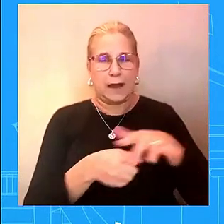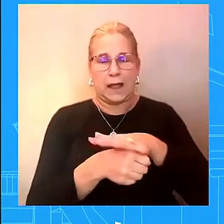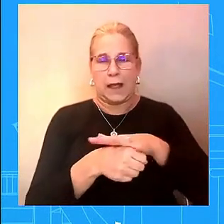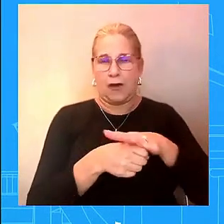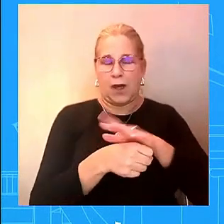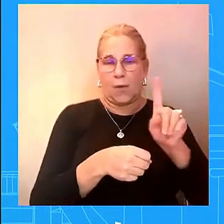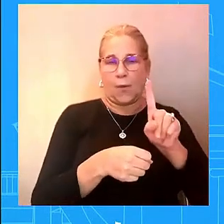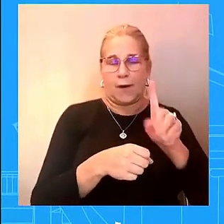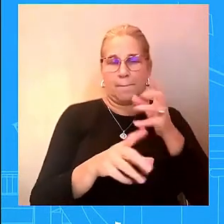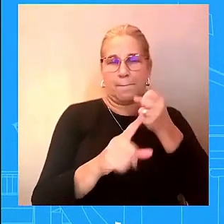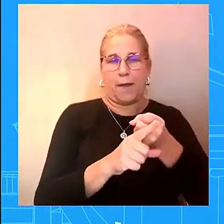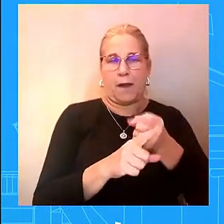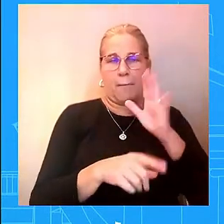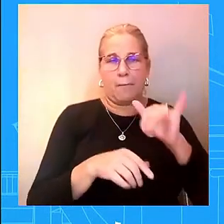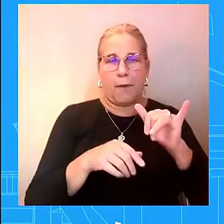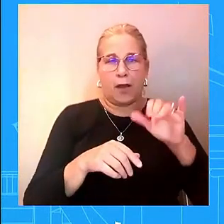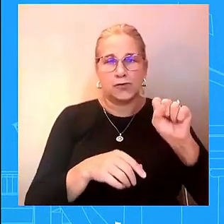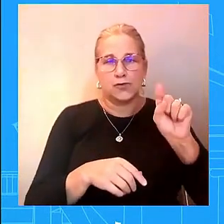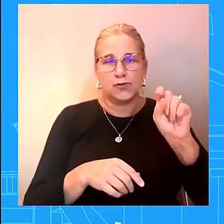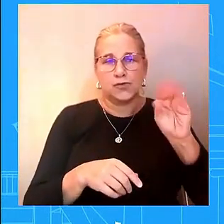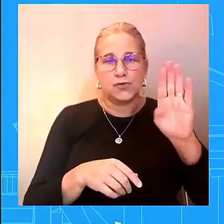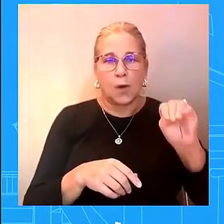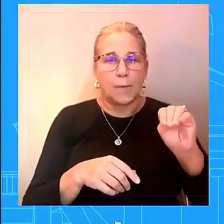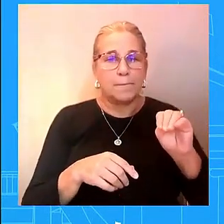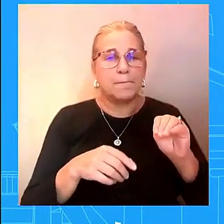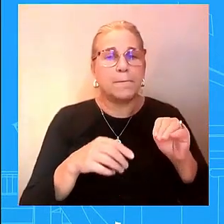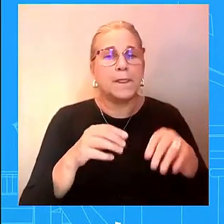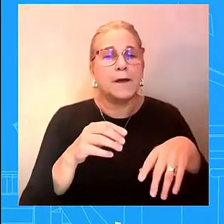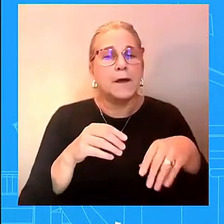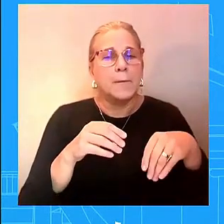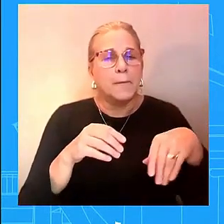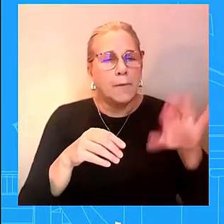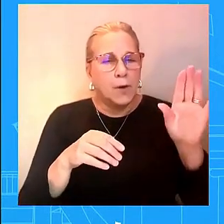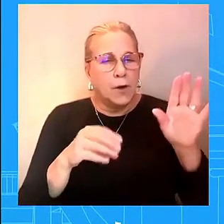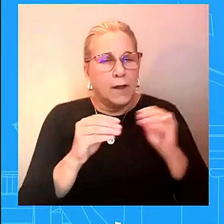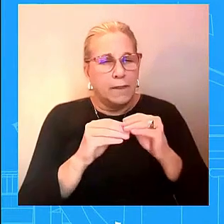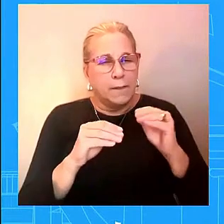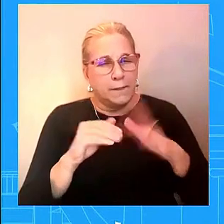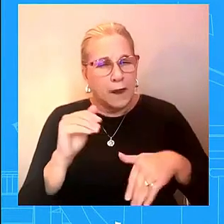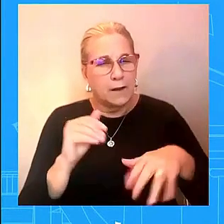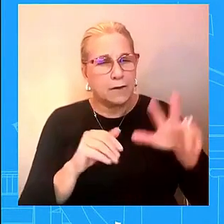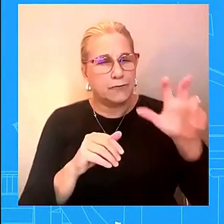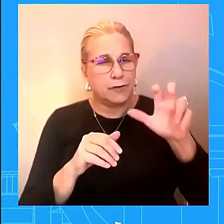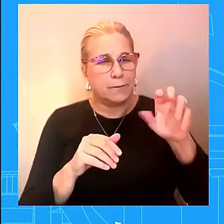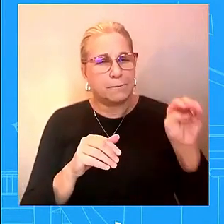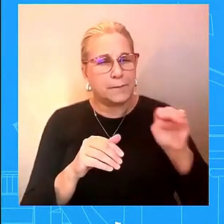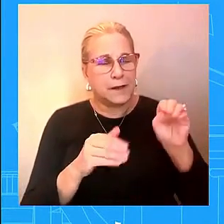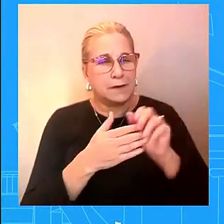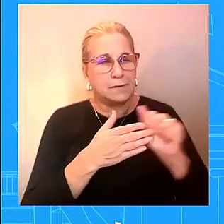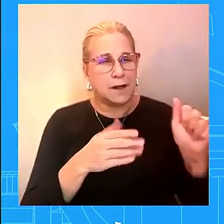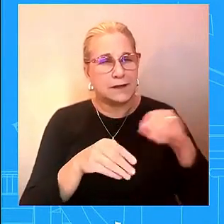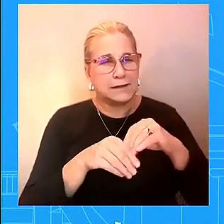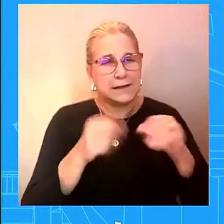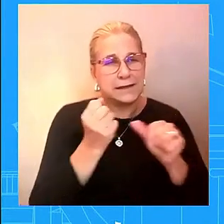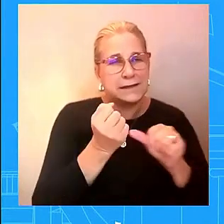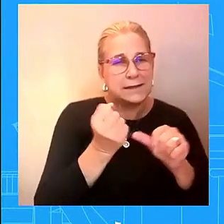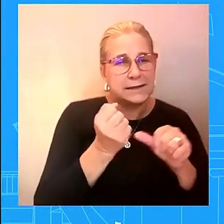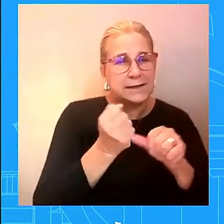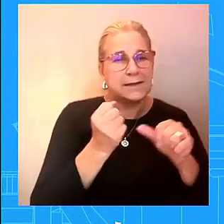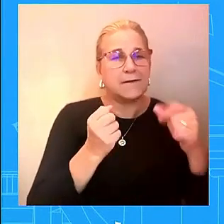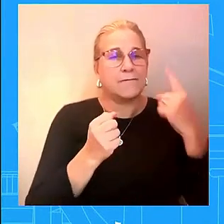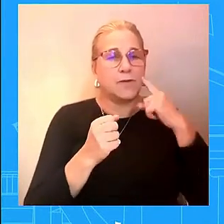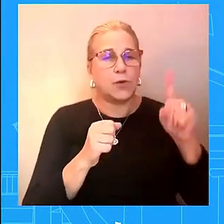300 million in assistance this includes over 130 million dollars for nearly 90 000 households